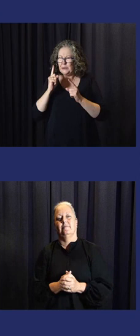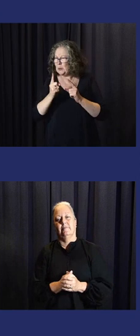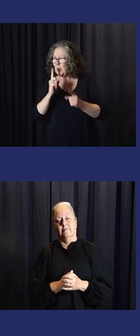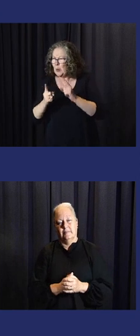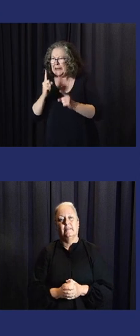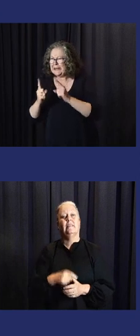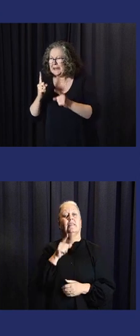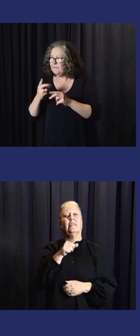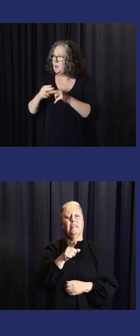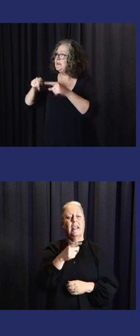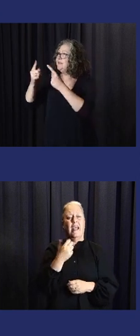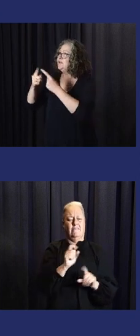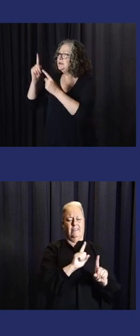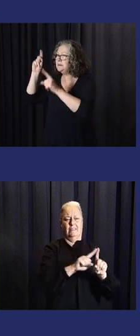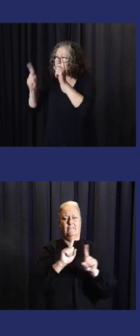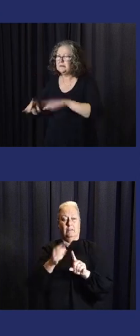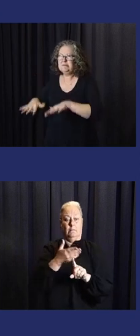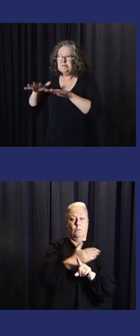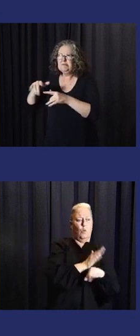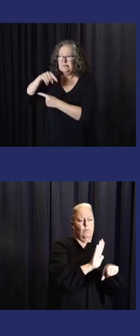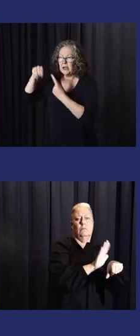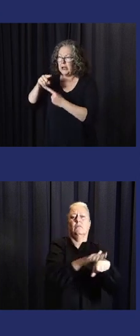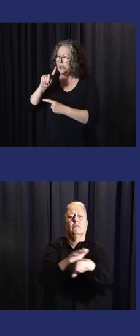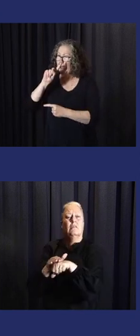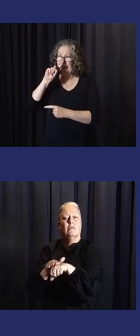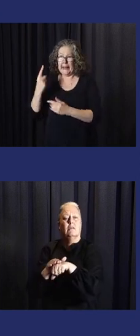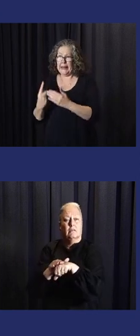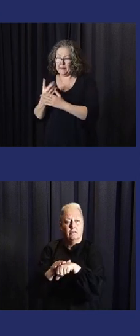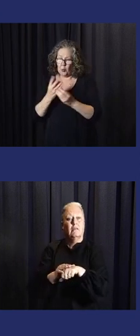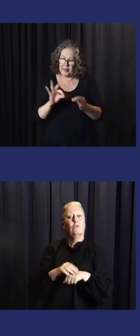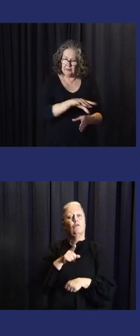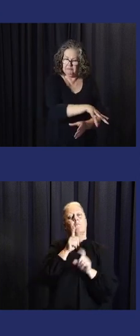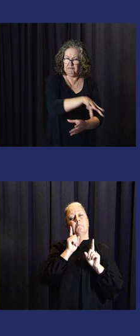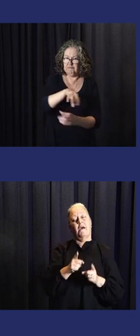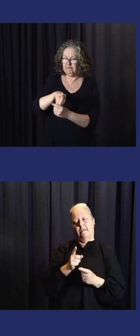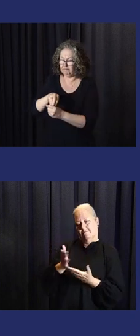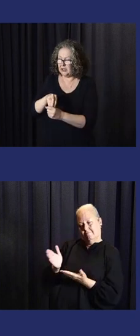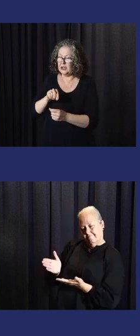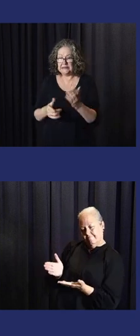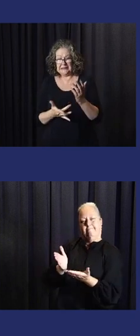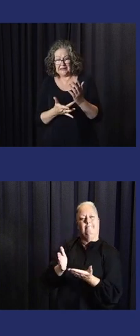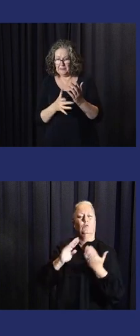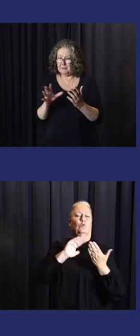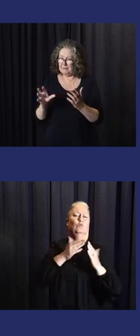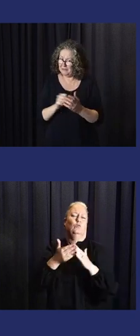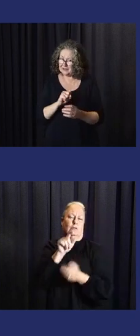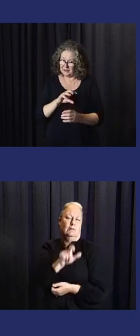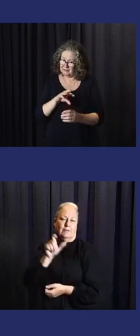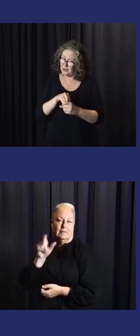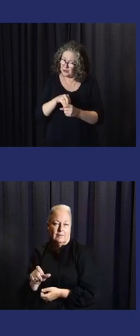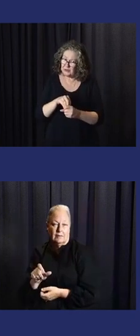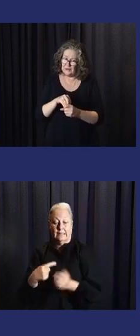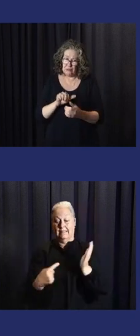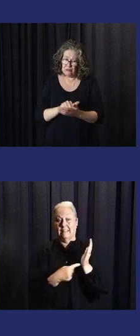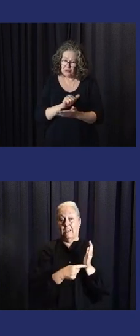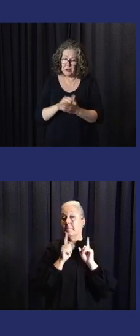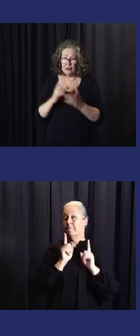that. So one of the things for us is that multi-hazard early warning systems can't be effective if they're not involving the community.